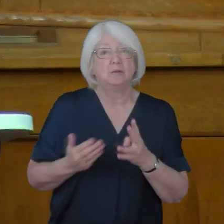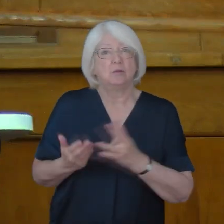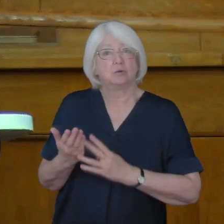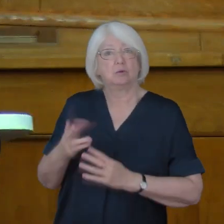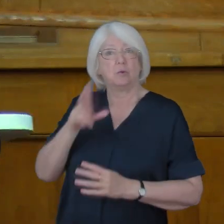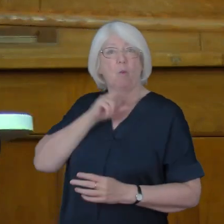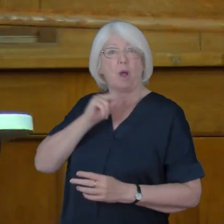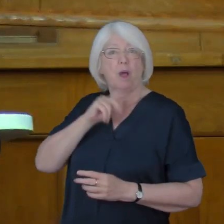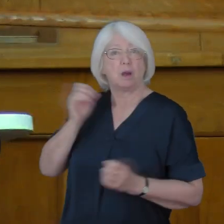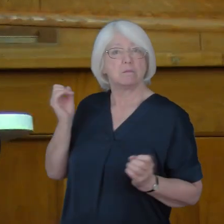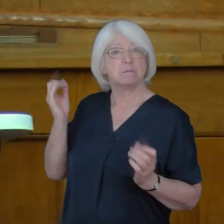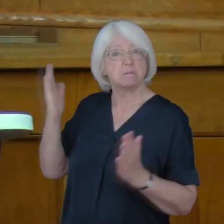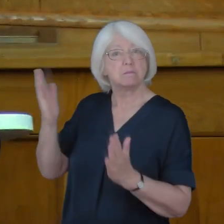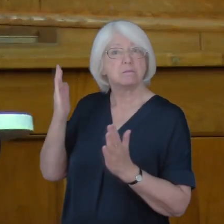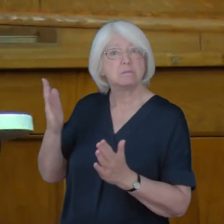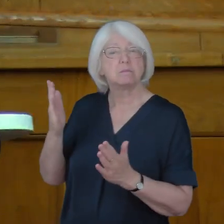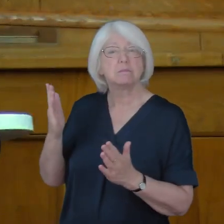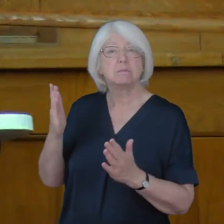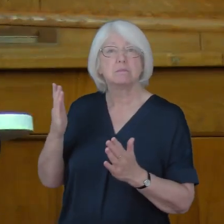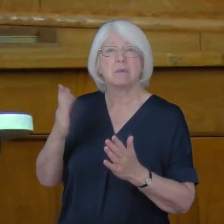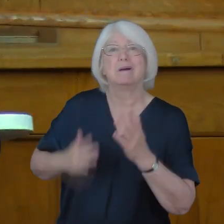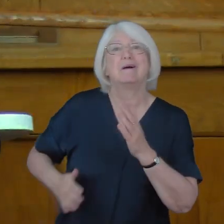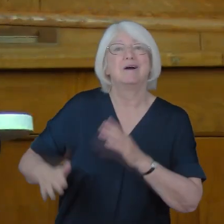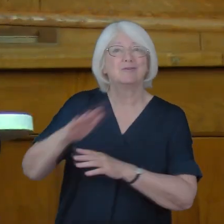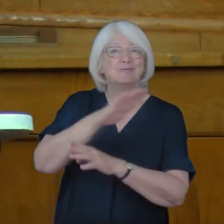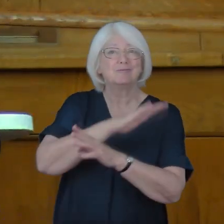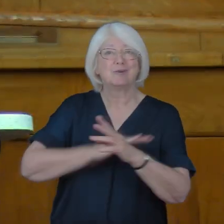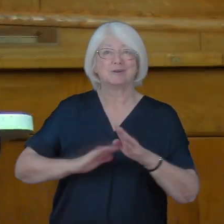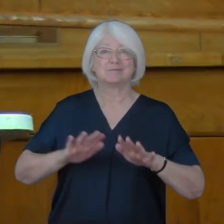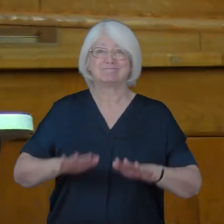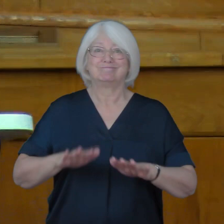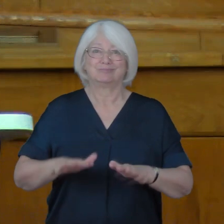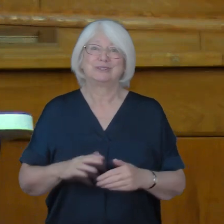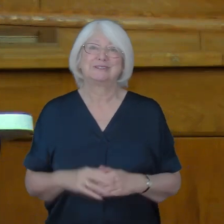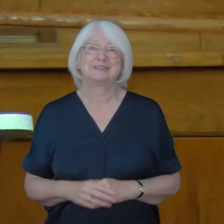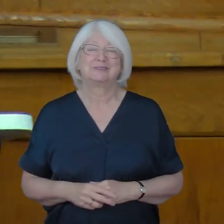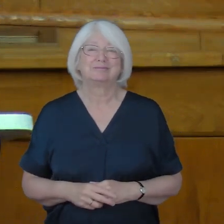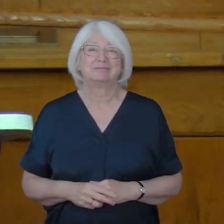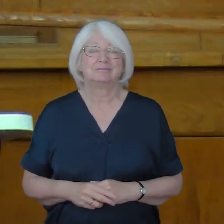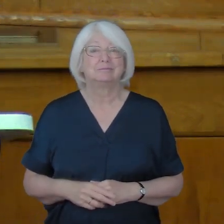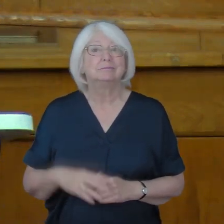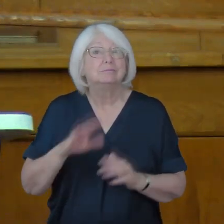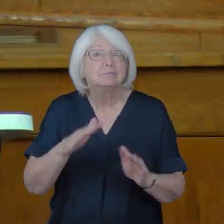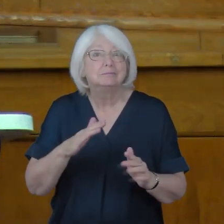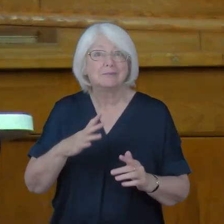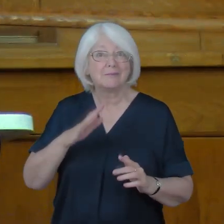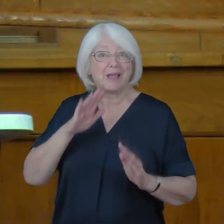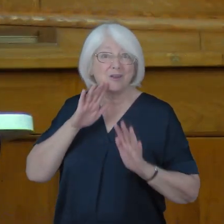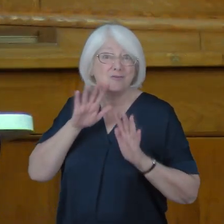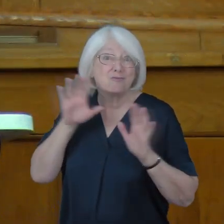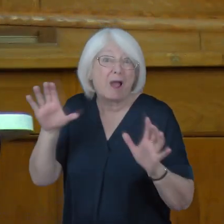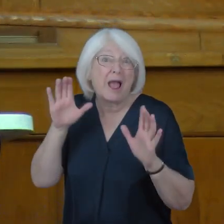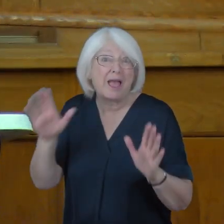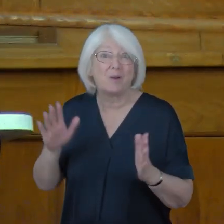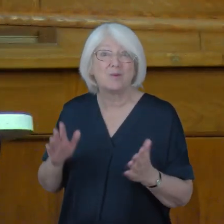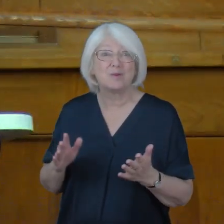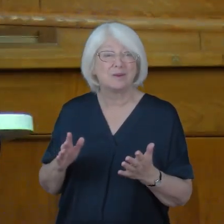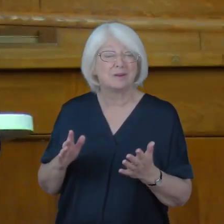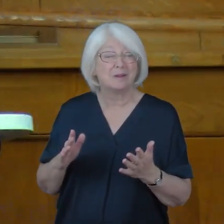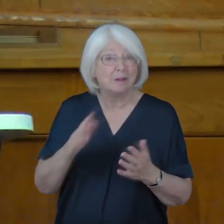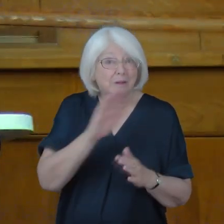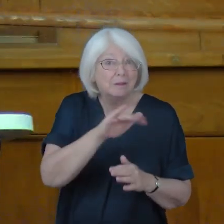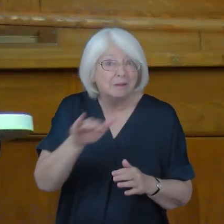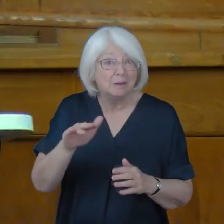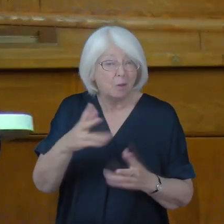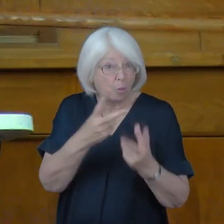across the life of our nation. Therefore, I cry out and invite